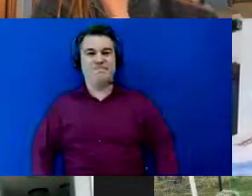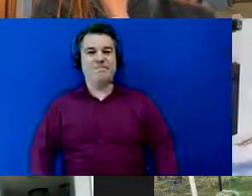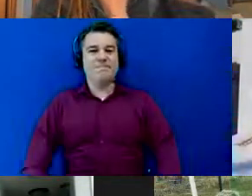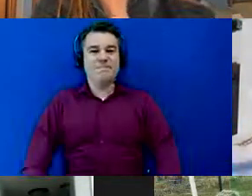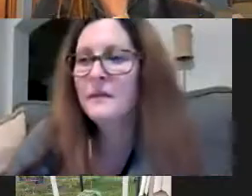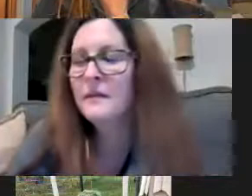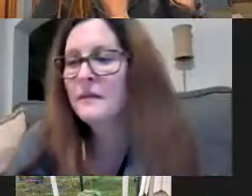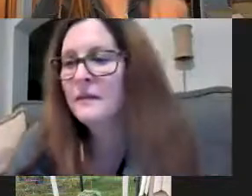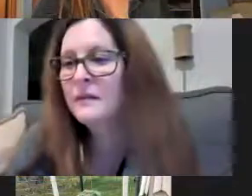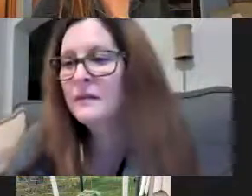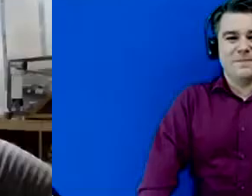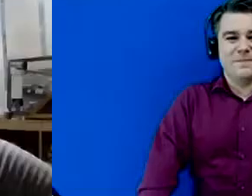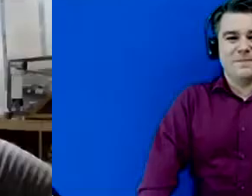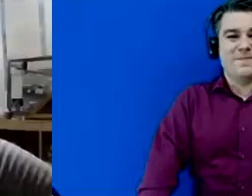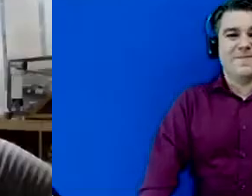thanks renan